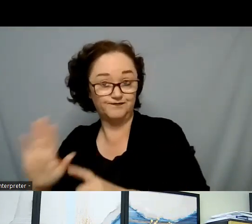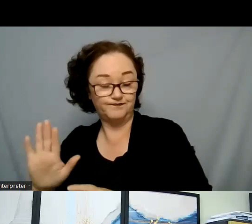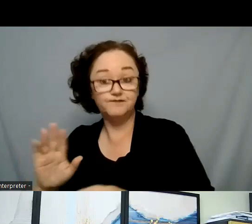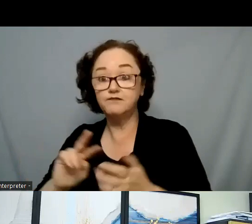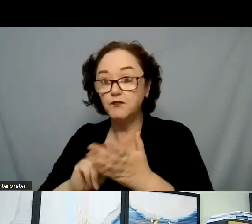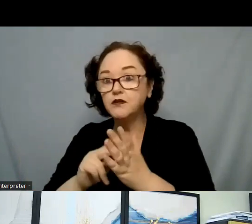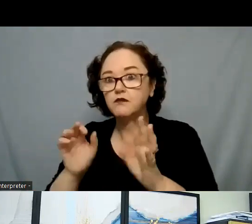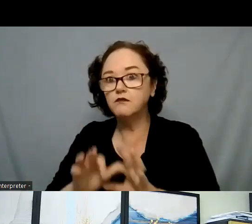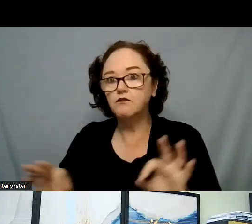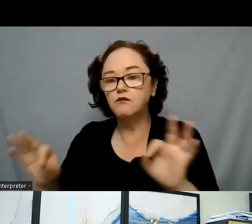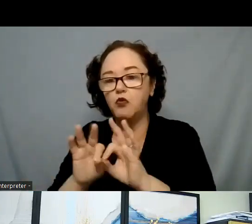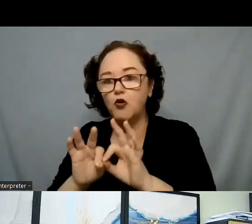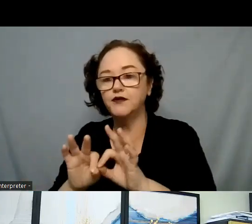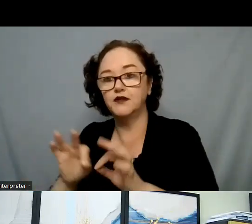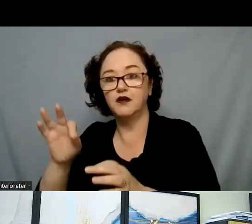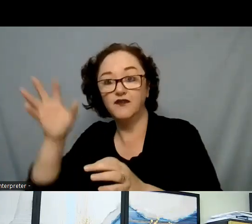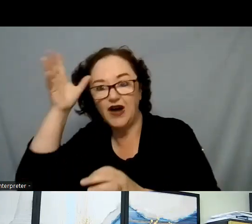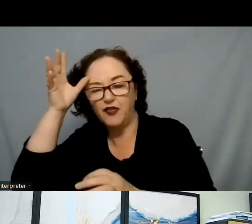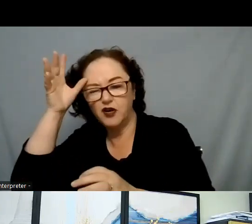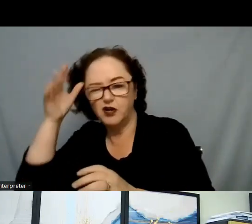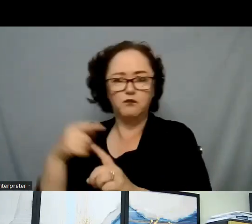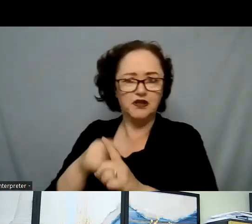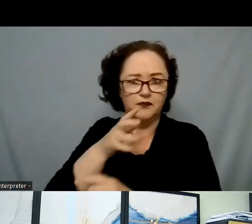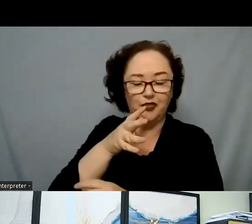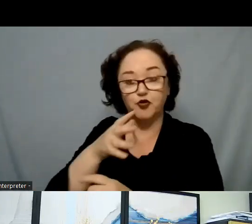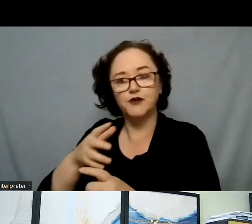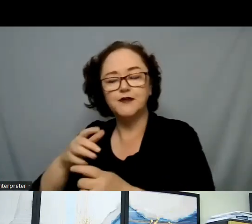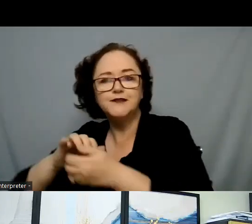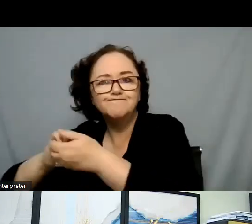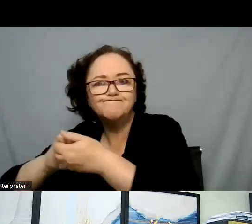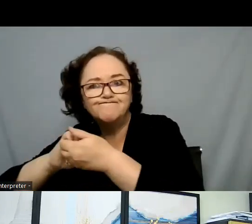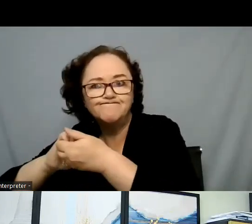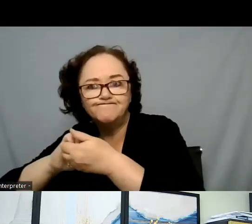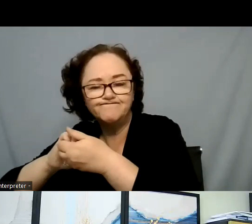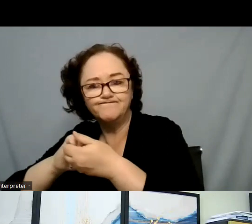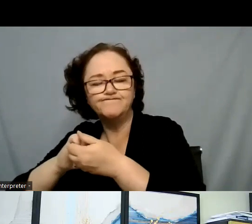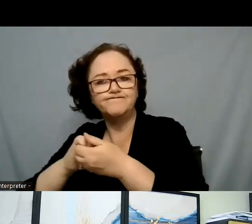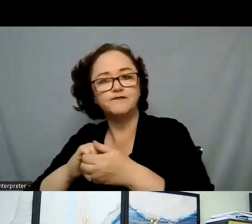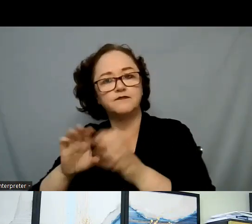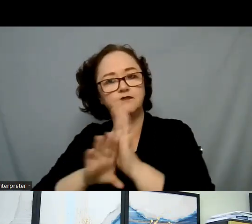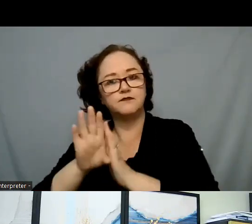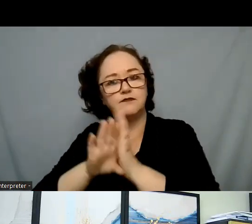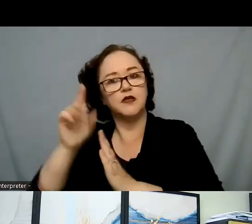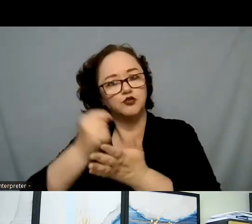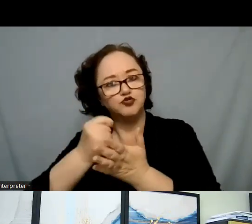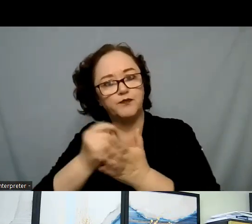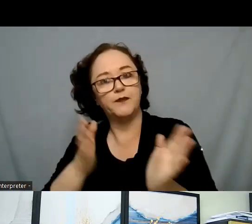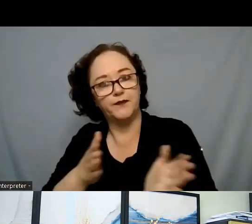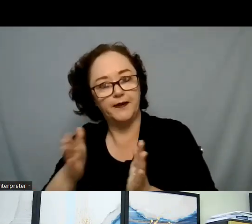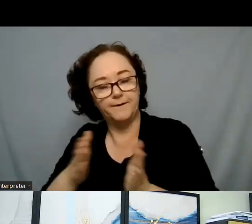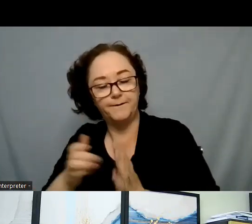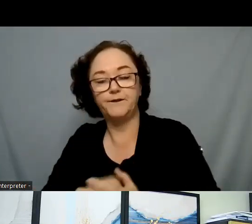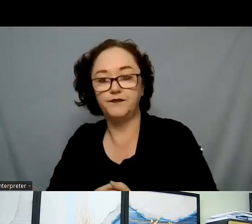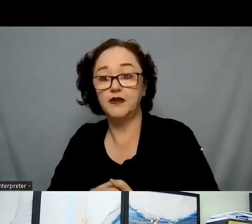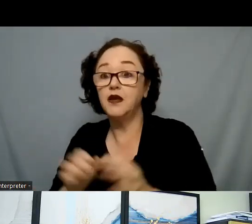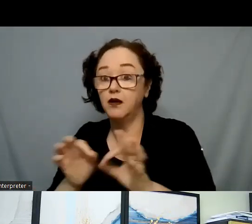with the father and the mother, so that when you develop a treatment plan, a course of action, the father is included.